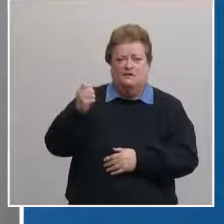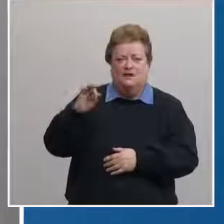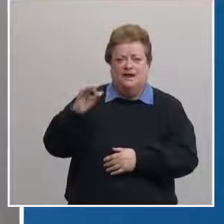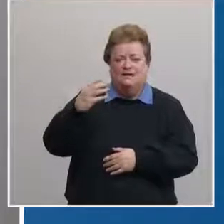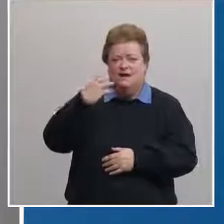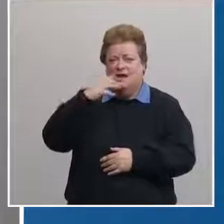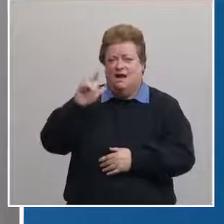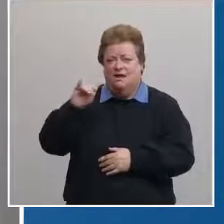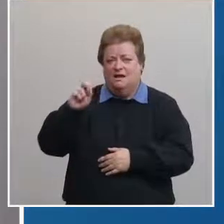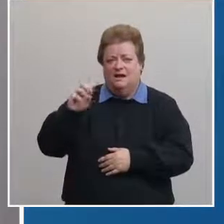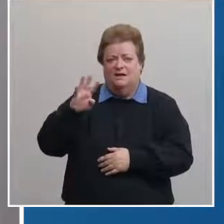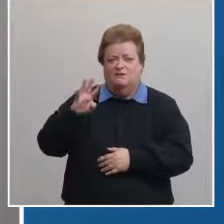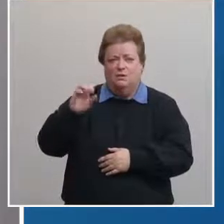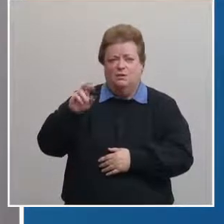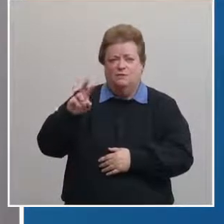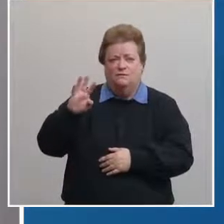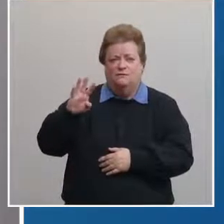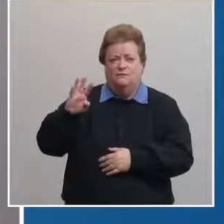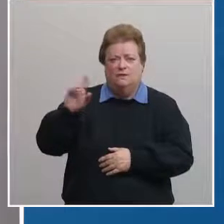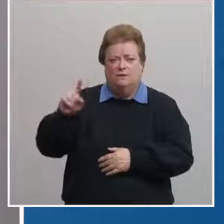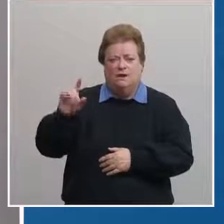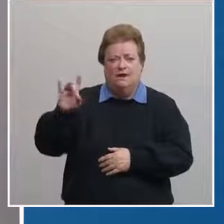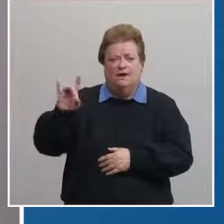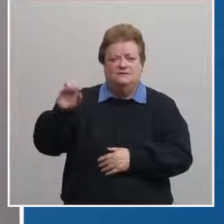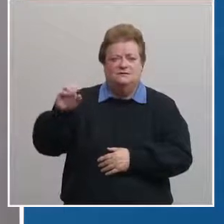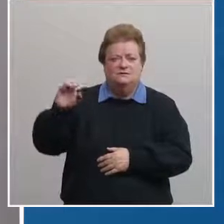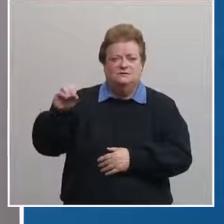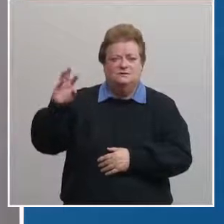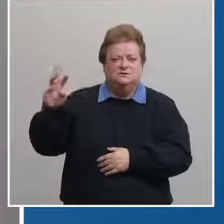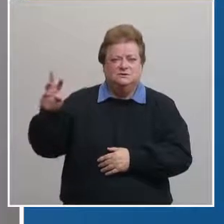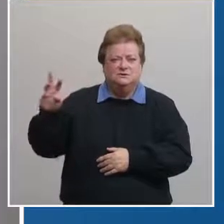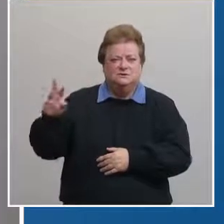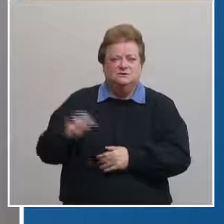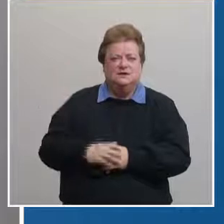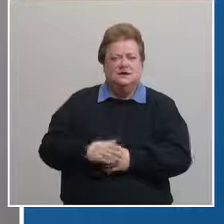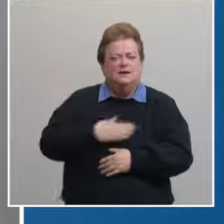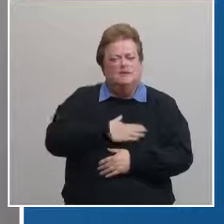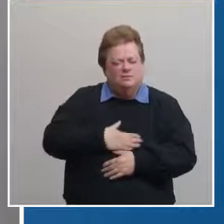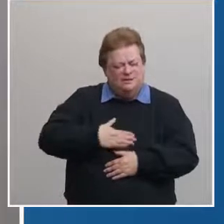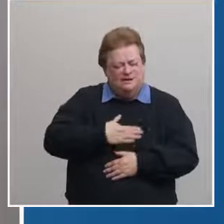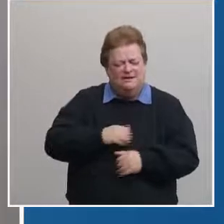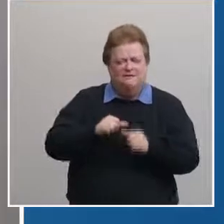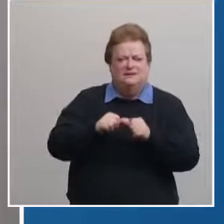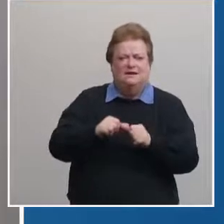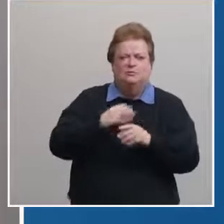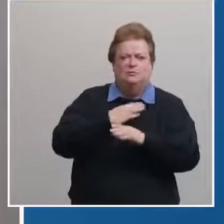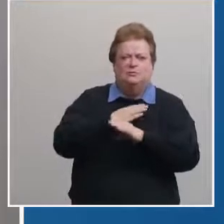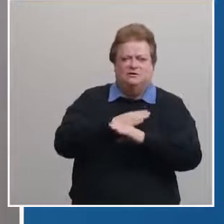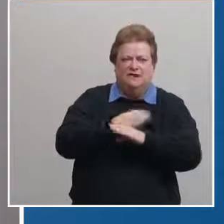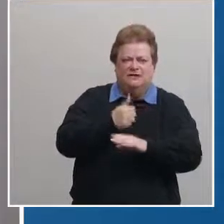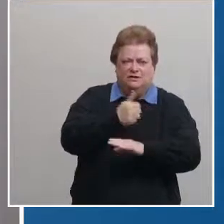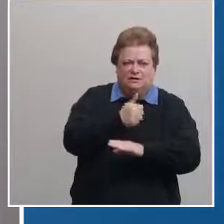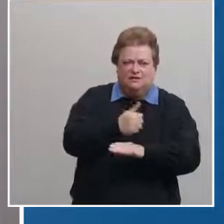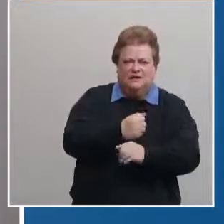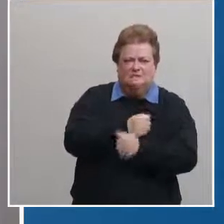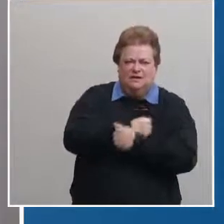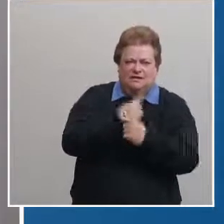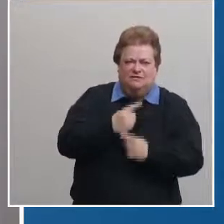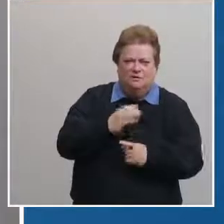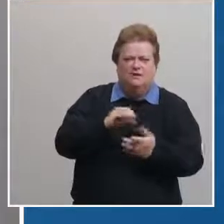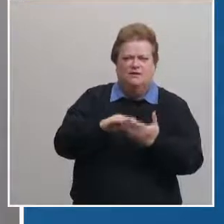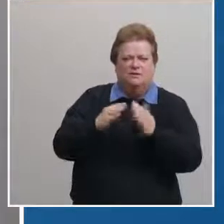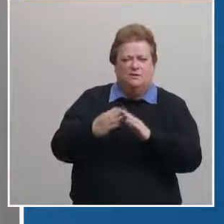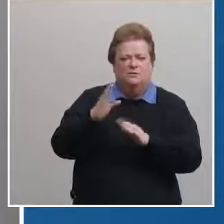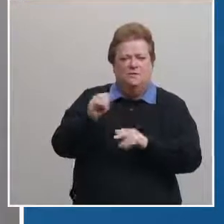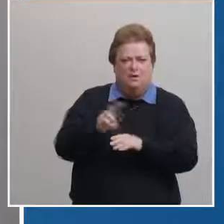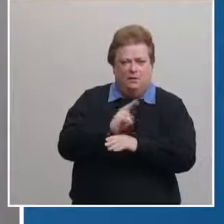402-441-8006 and please keep protecting yourselves your loved ones in the community